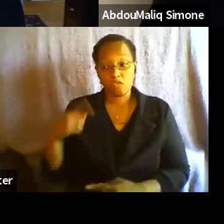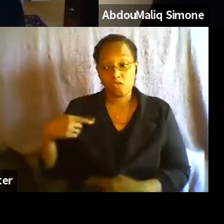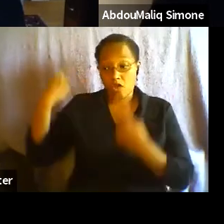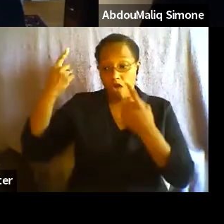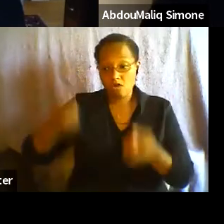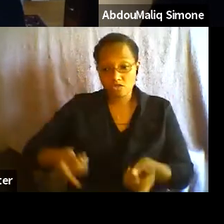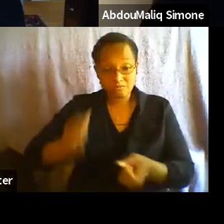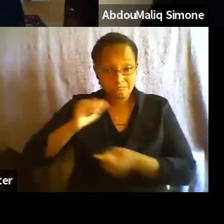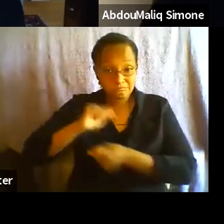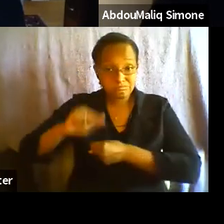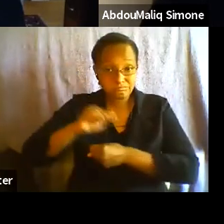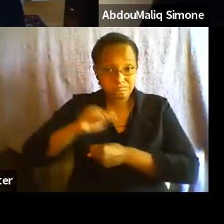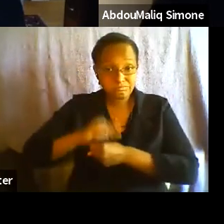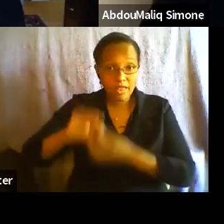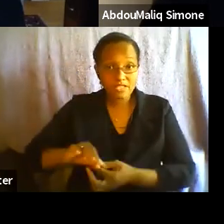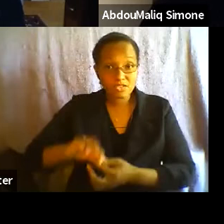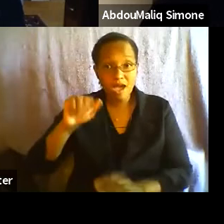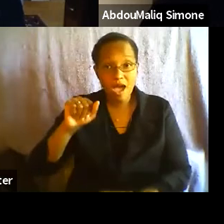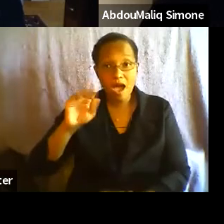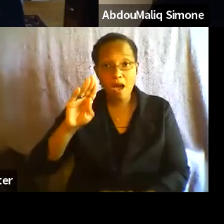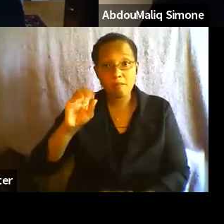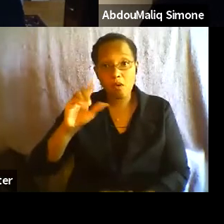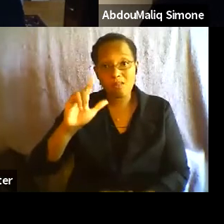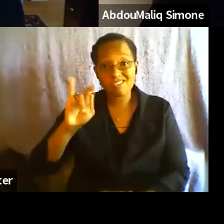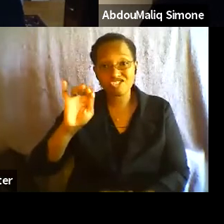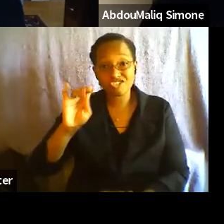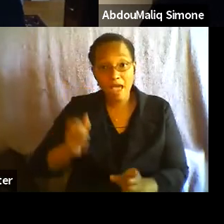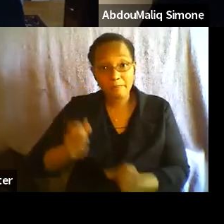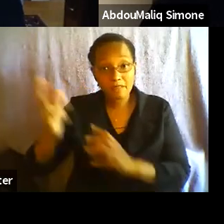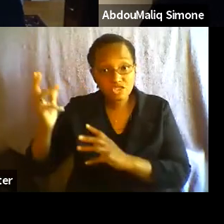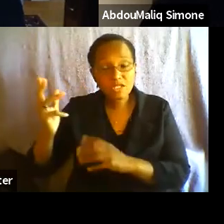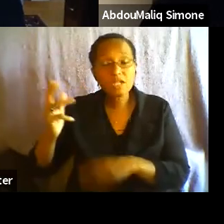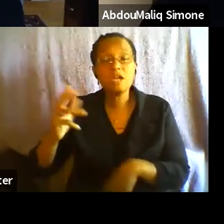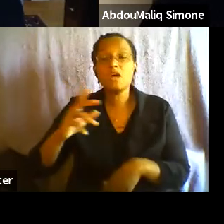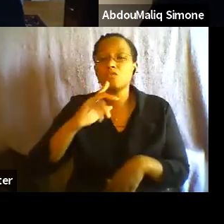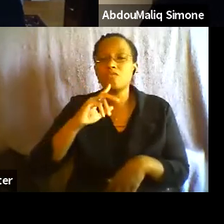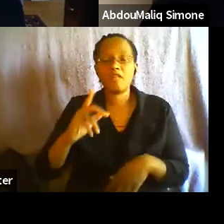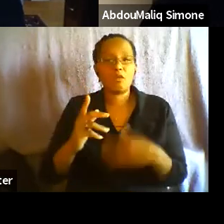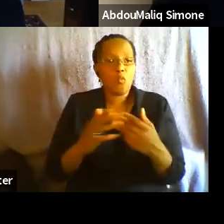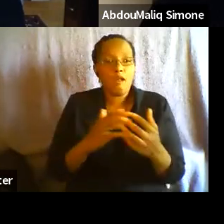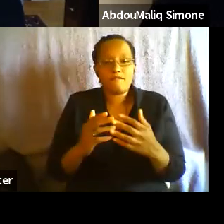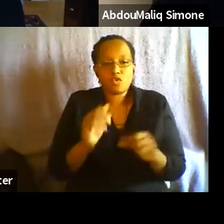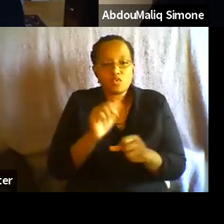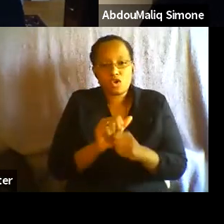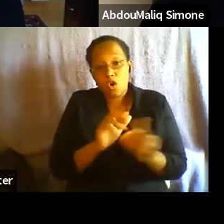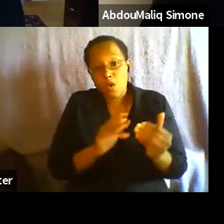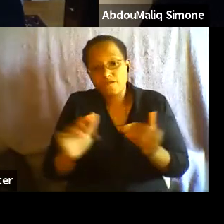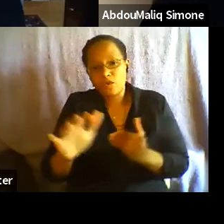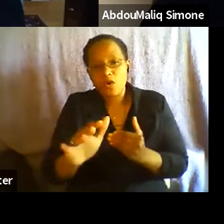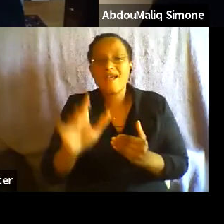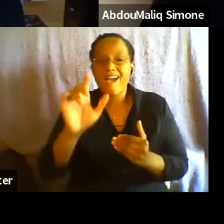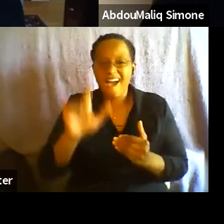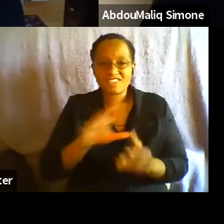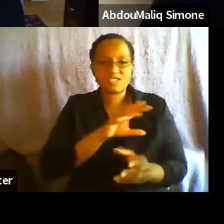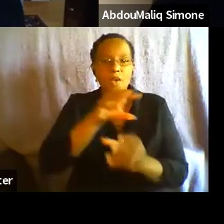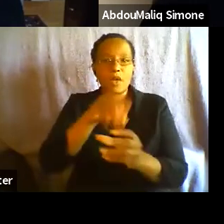abolition, um, because whatever movement is also going to have to be abolitionist. That's no longer, uh, out of the